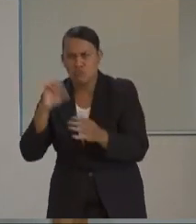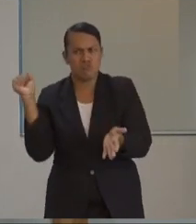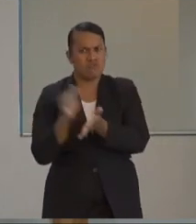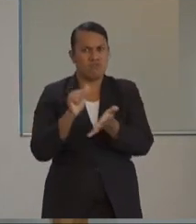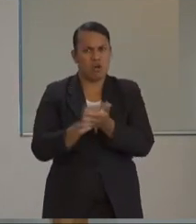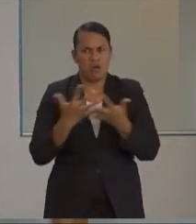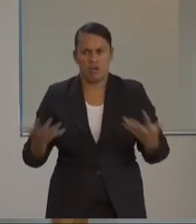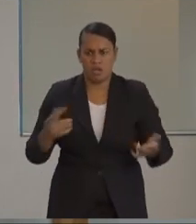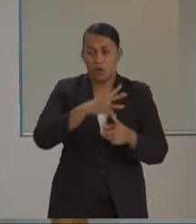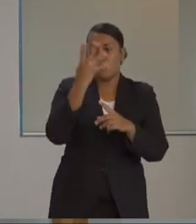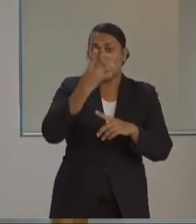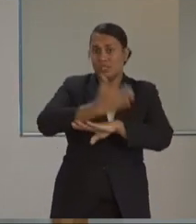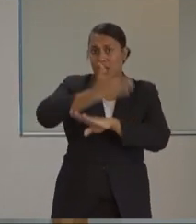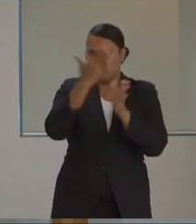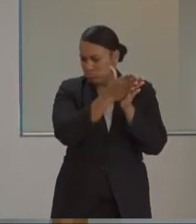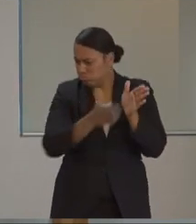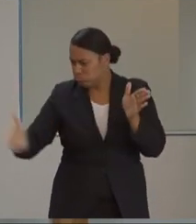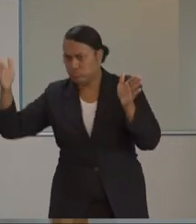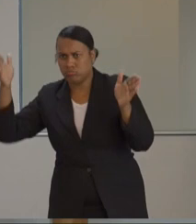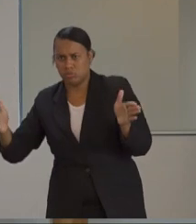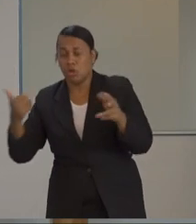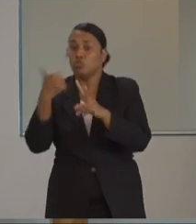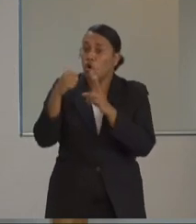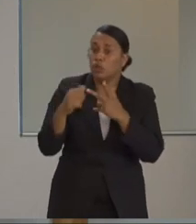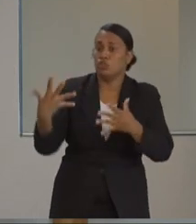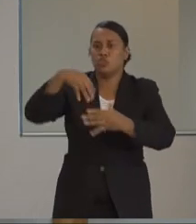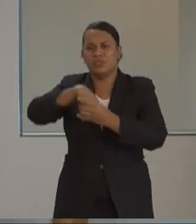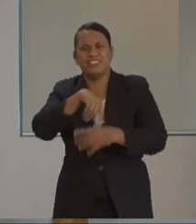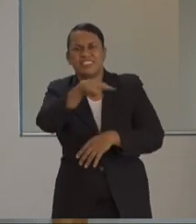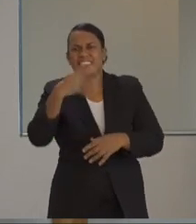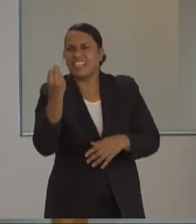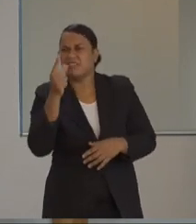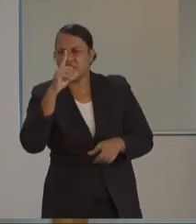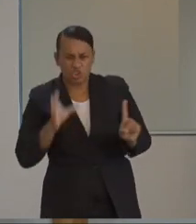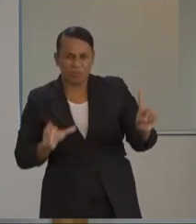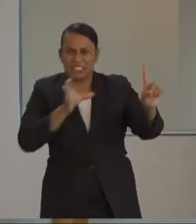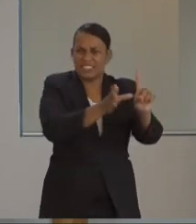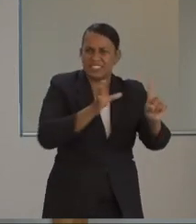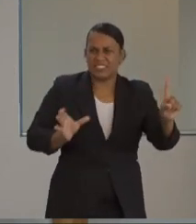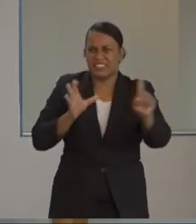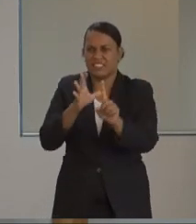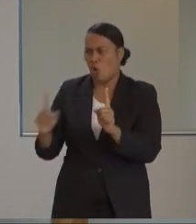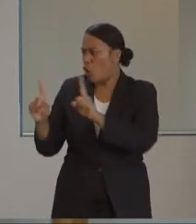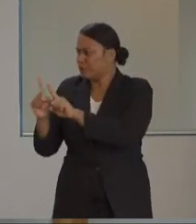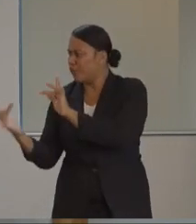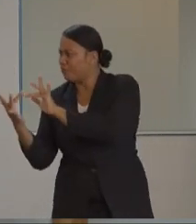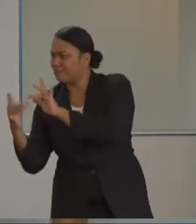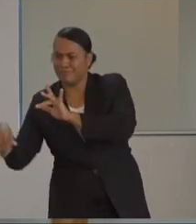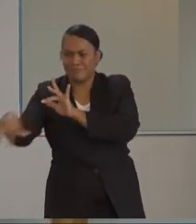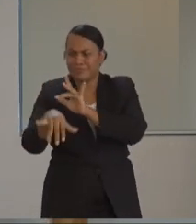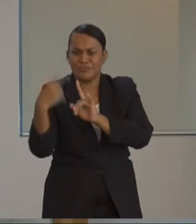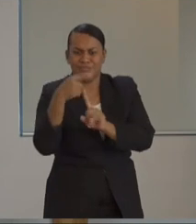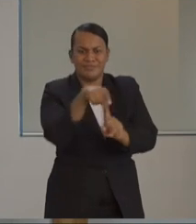included in this is those who have been in isolation as close contacts of the positive cases and